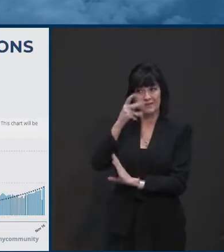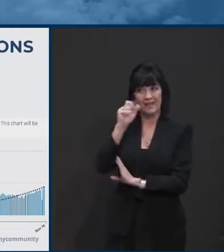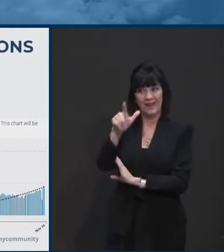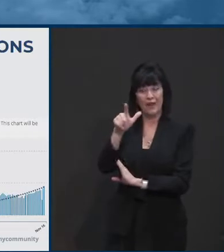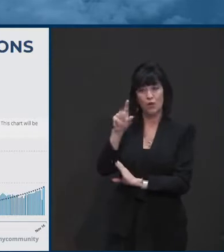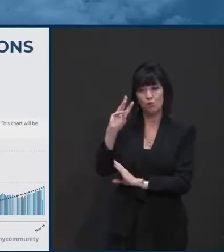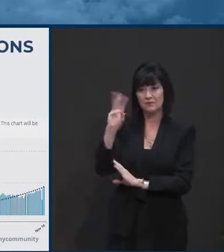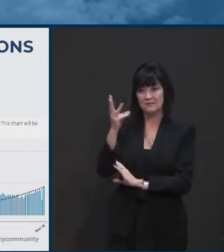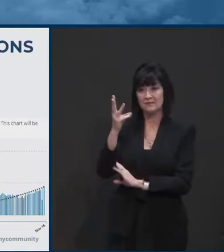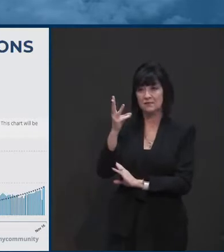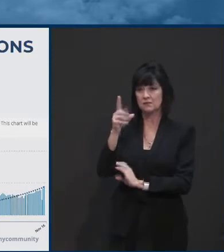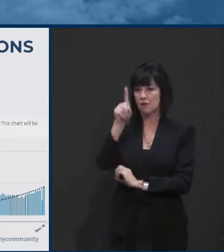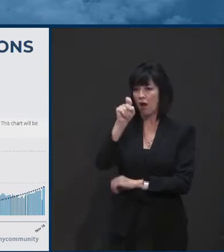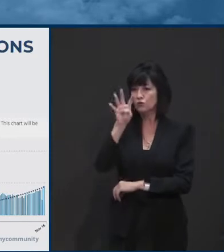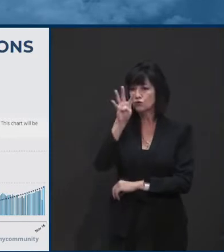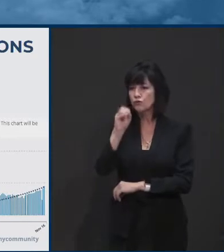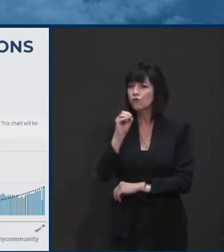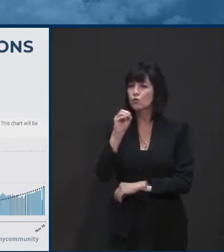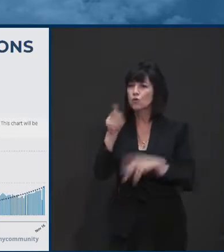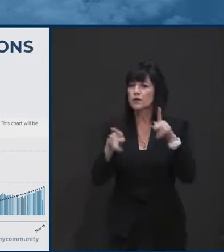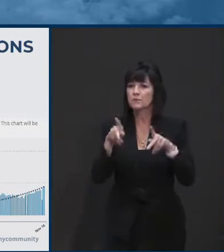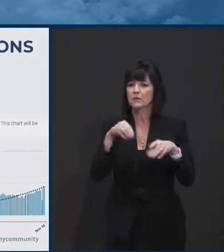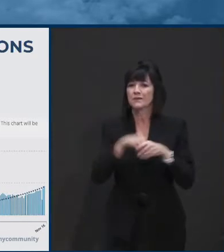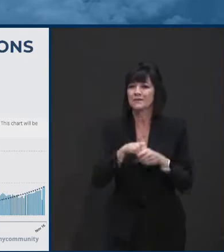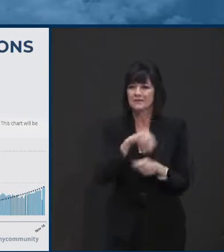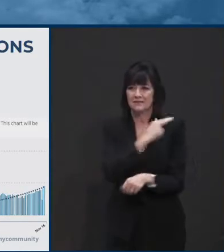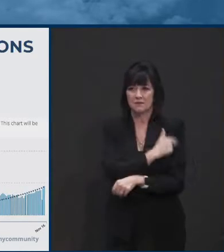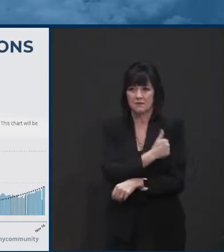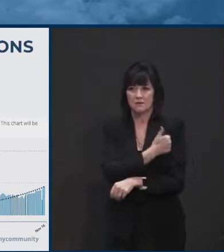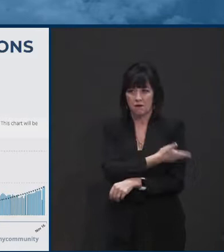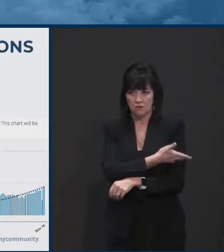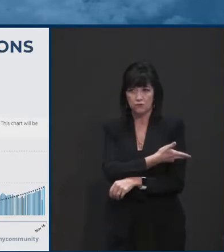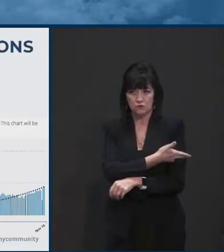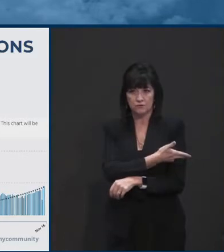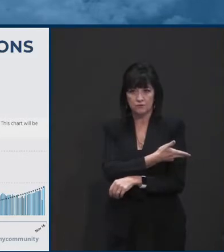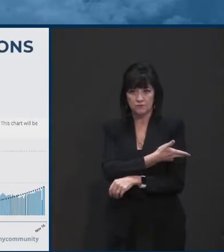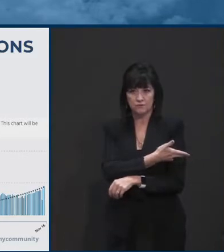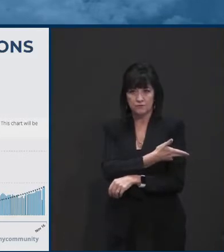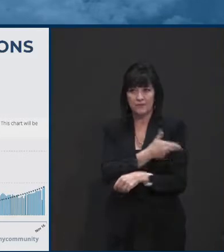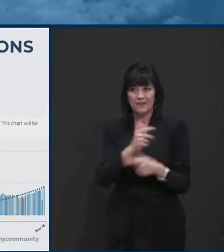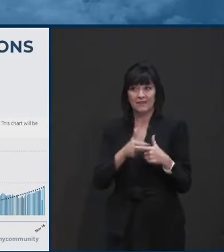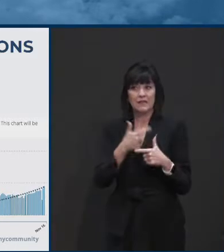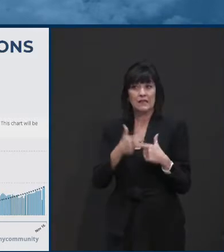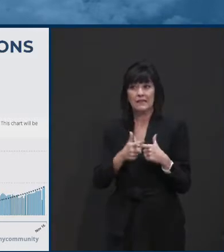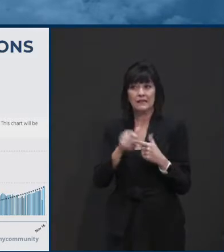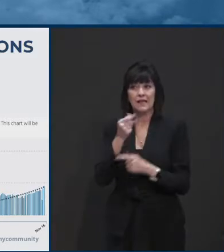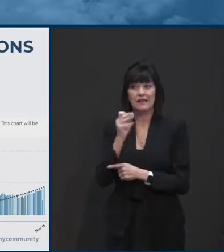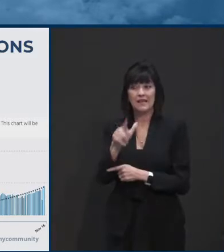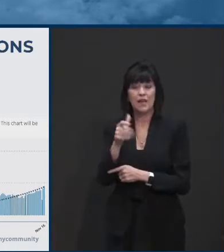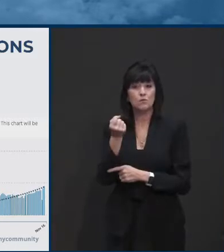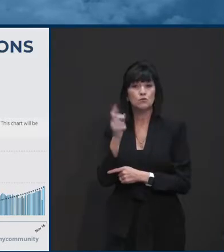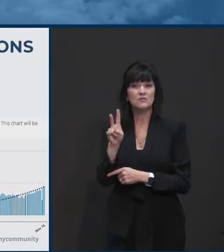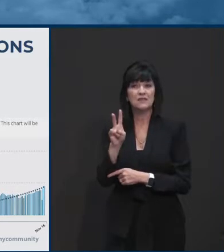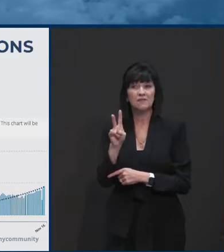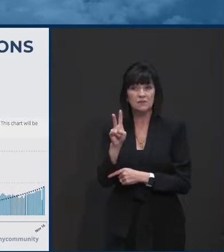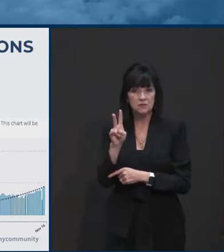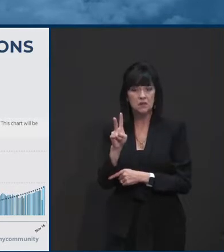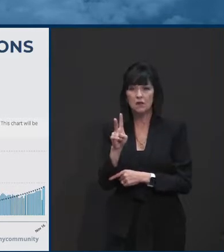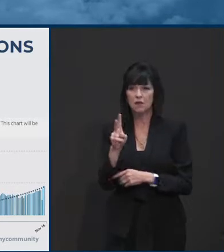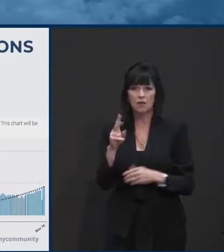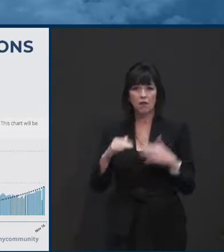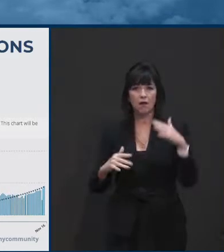hospitalizations. Remember, lagging indicator by April the 17th, we peaked at 337.